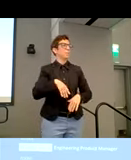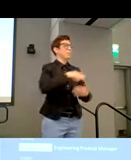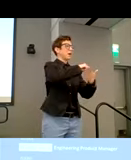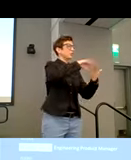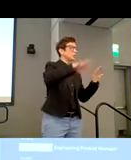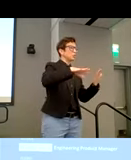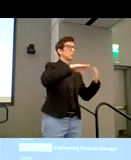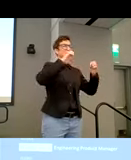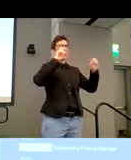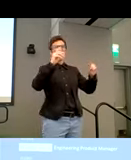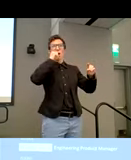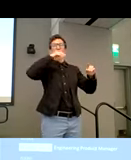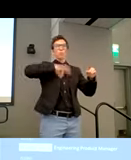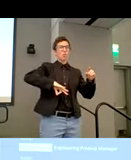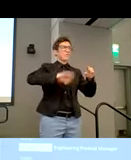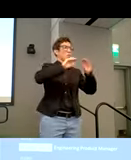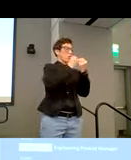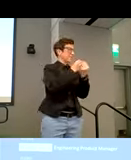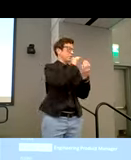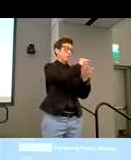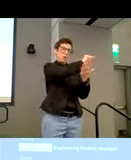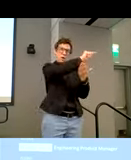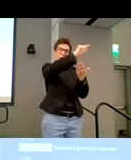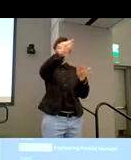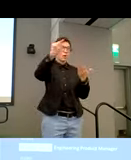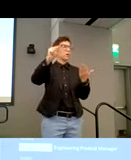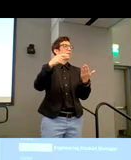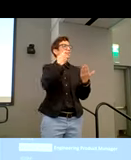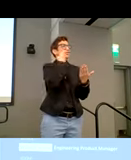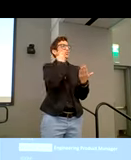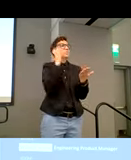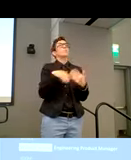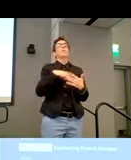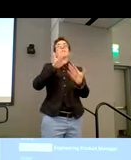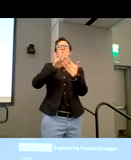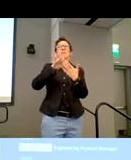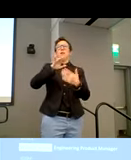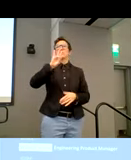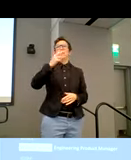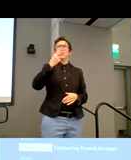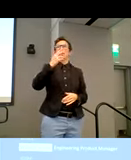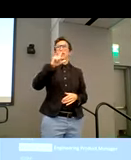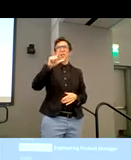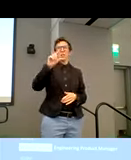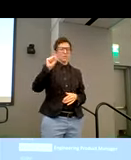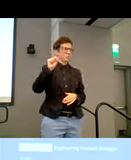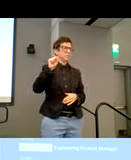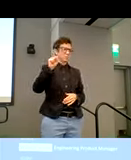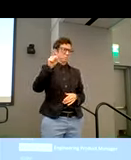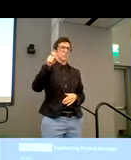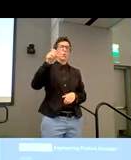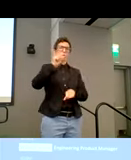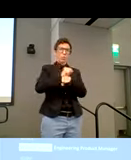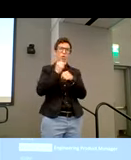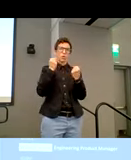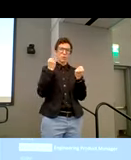nonprofit organizations. I recently had the pleasure of talking with another contact at Seven Hills that works directly with a lot of people in